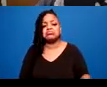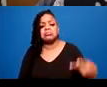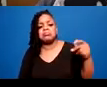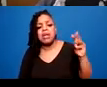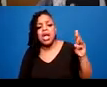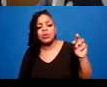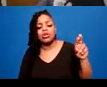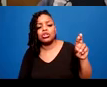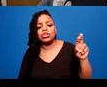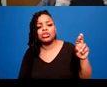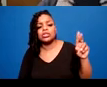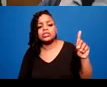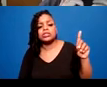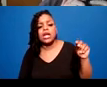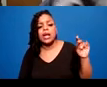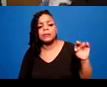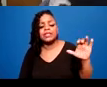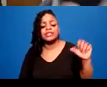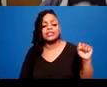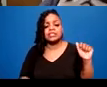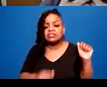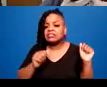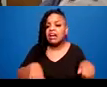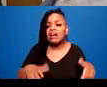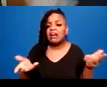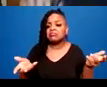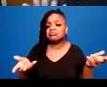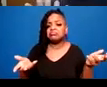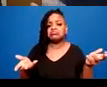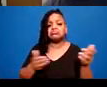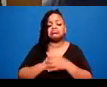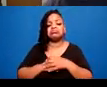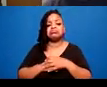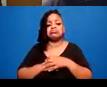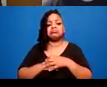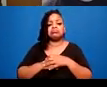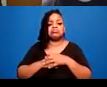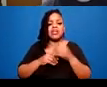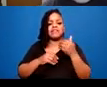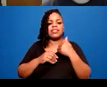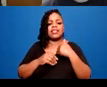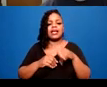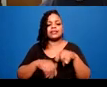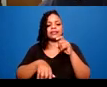where the powers that be can offer that conversation